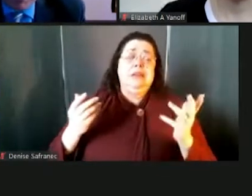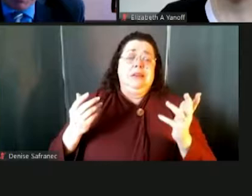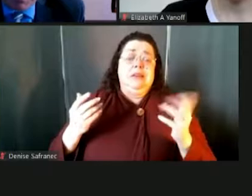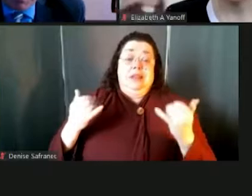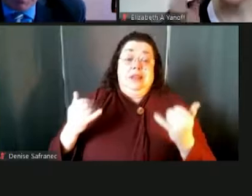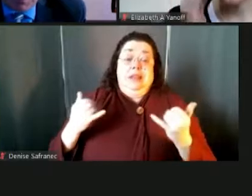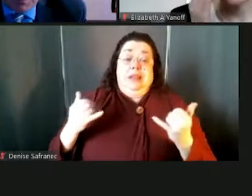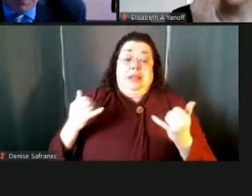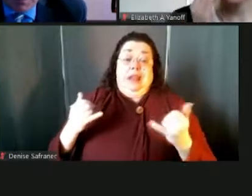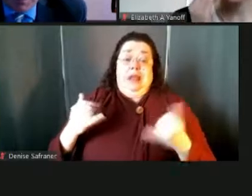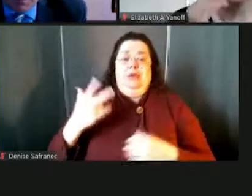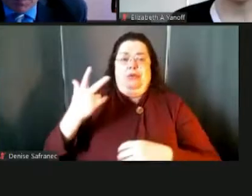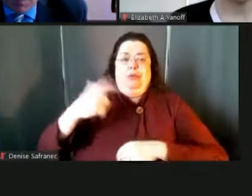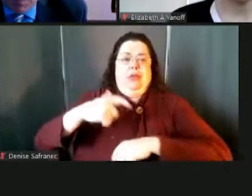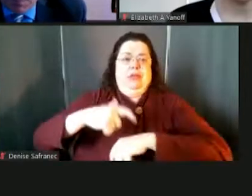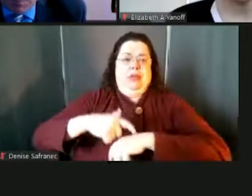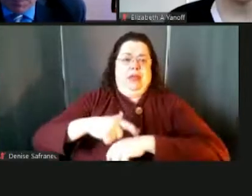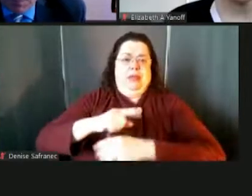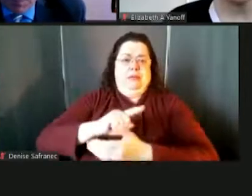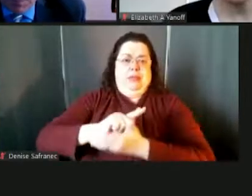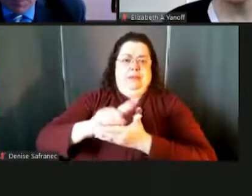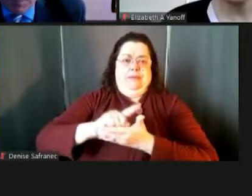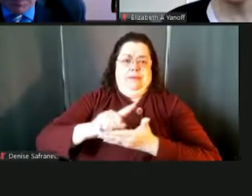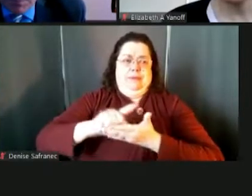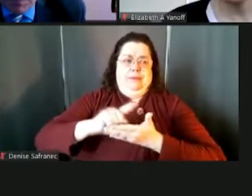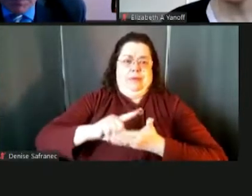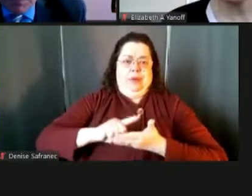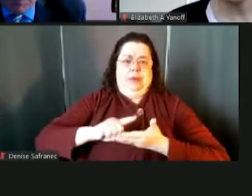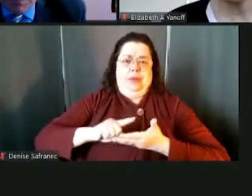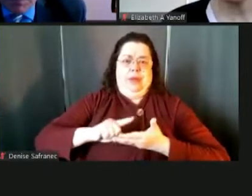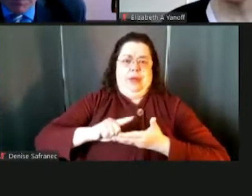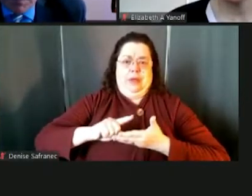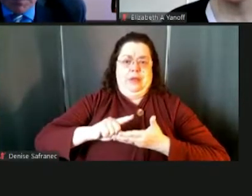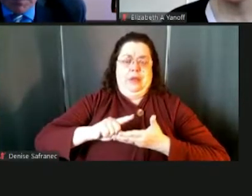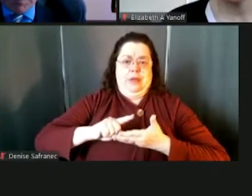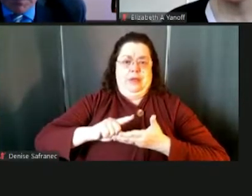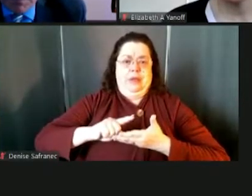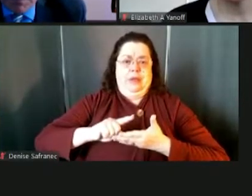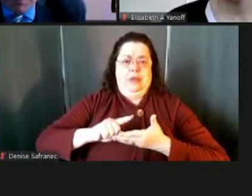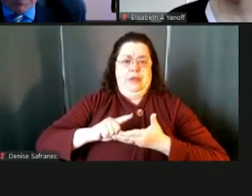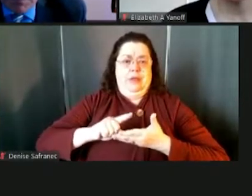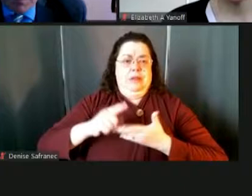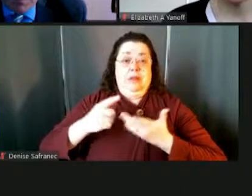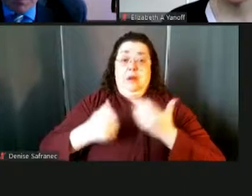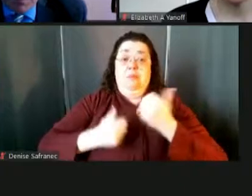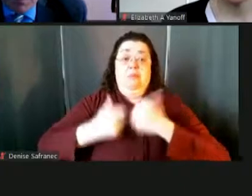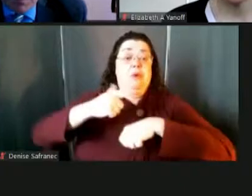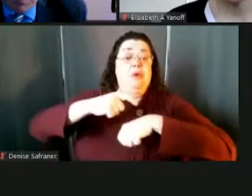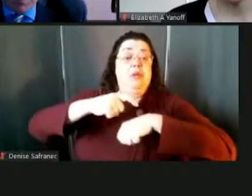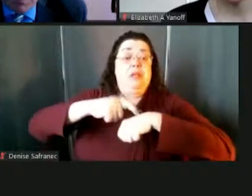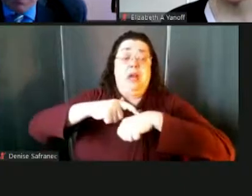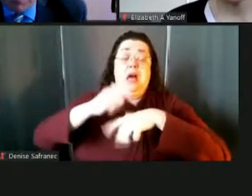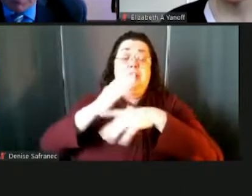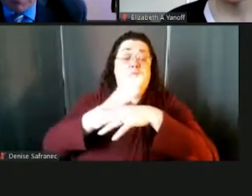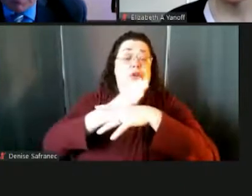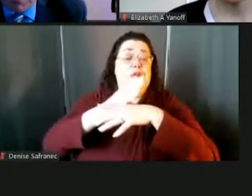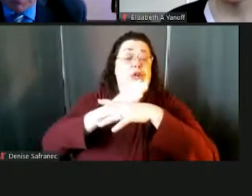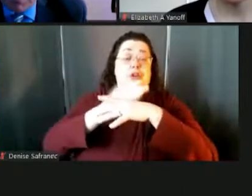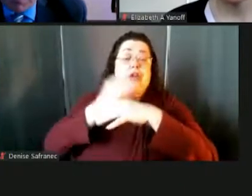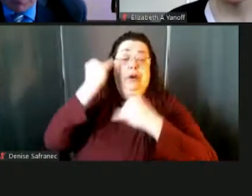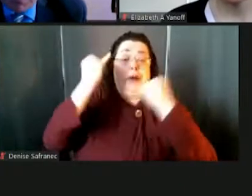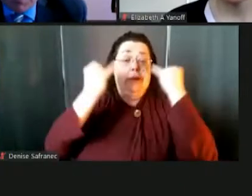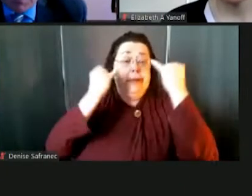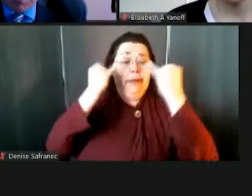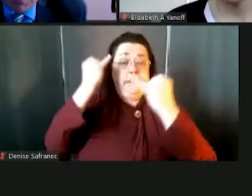now those are three times a week. Uh, and a lot of times they're just sharing of ideas of, uh, how we're handling specific cases.